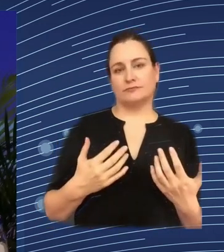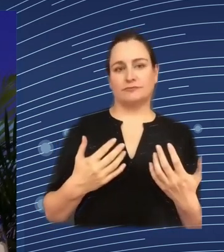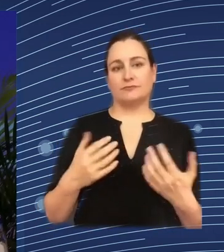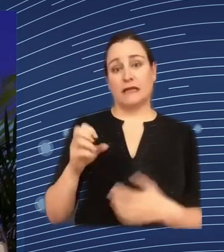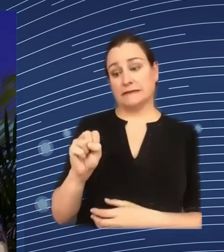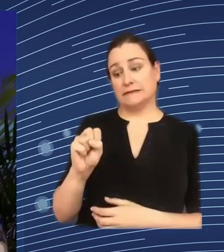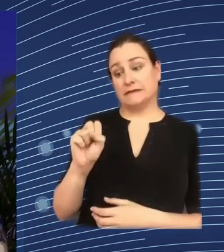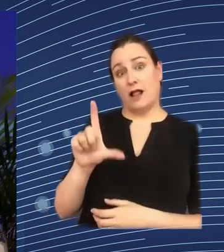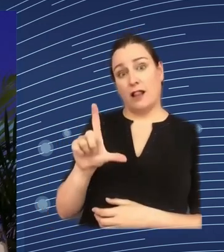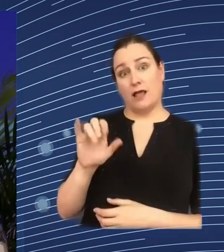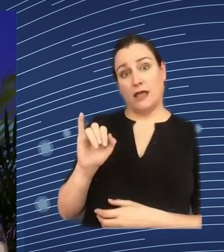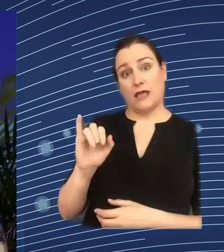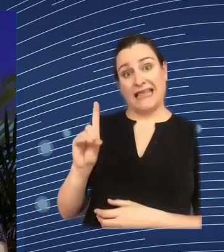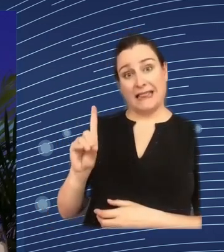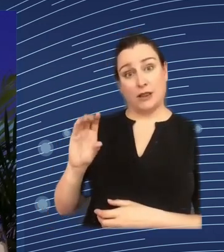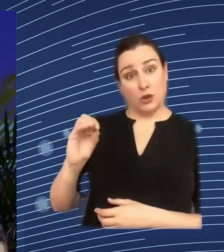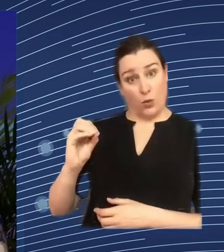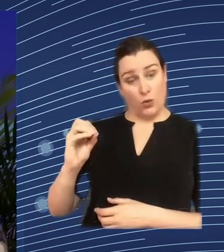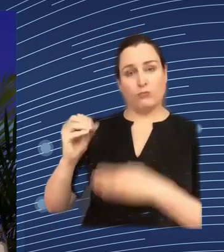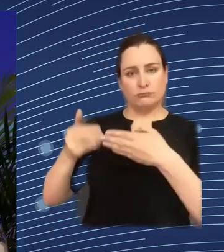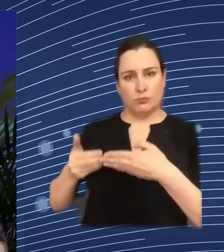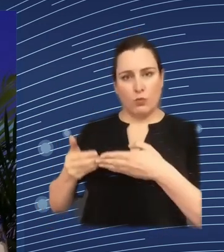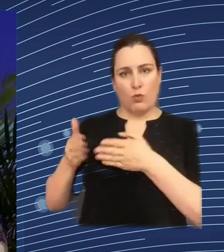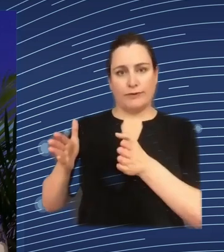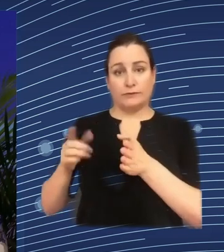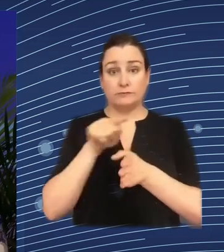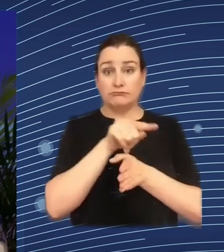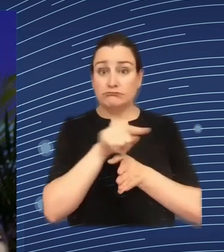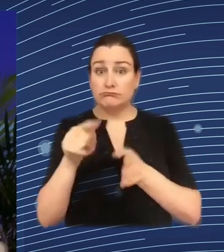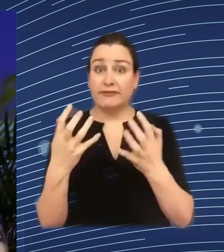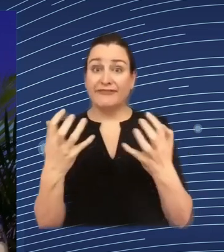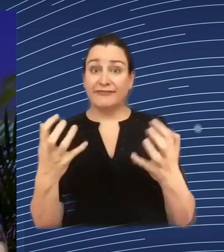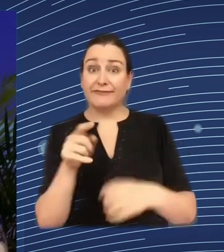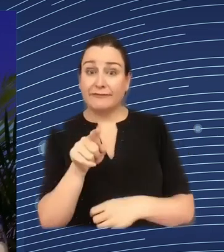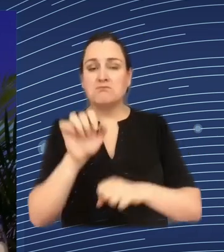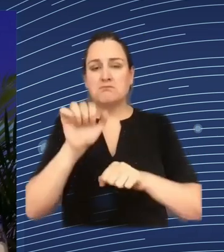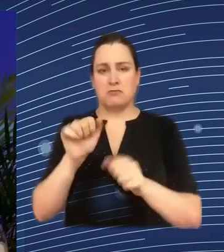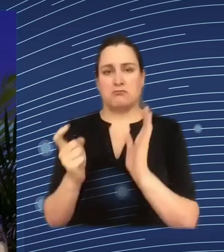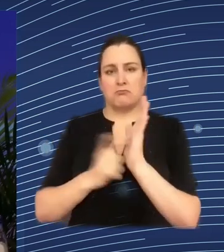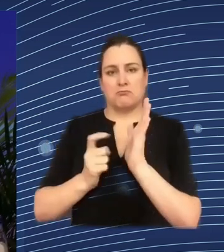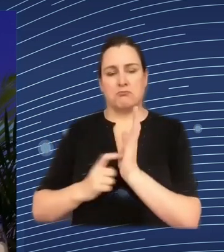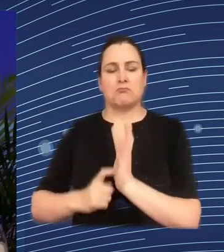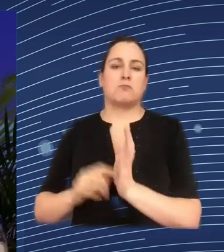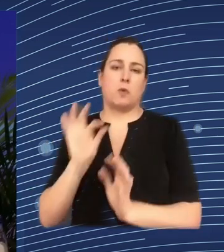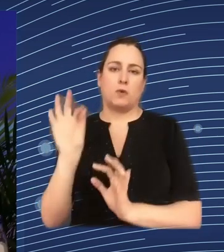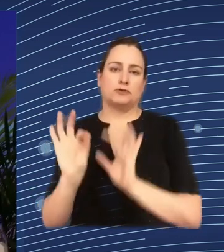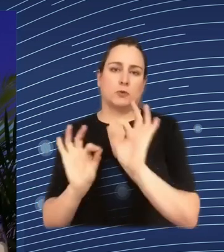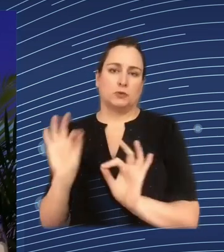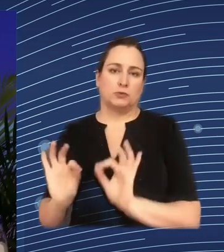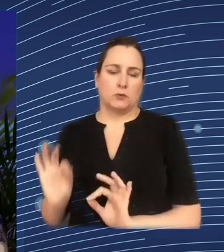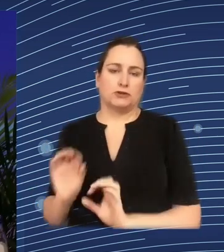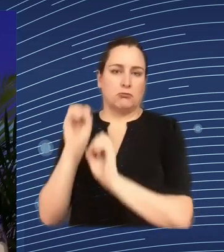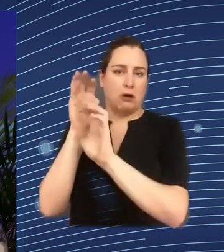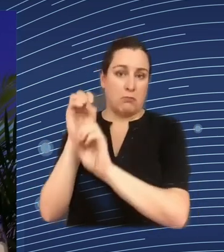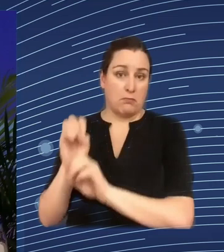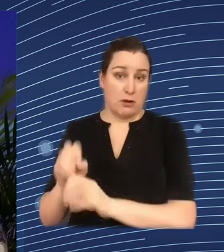activate that now so that in the second part of the of the workshop we can take your questions so my